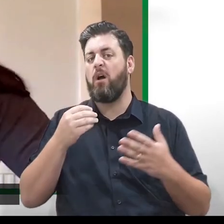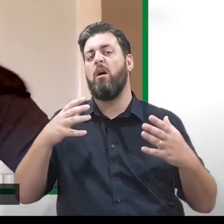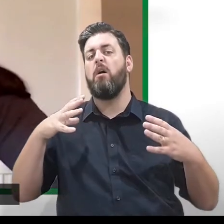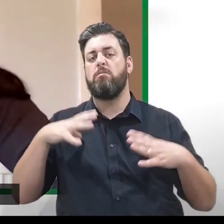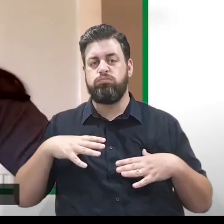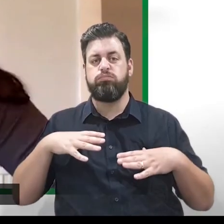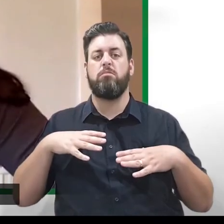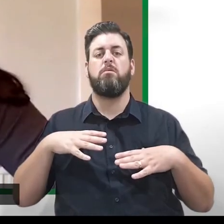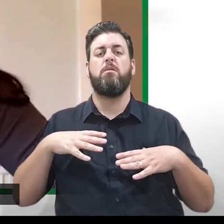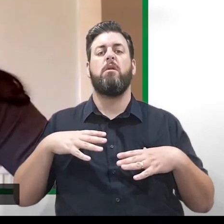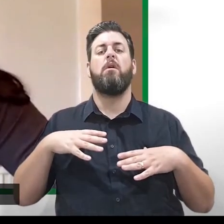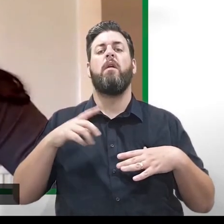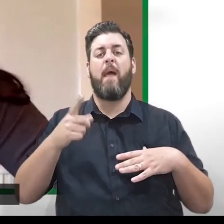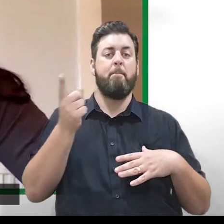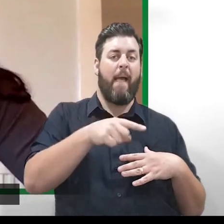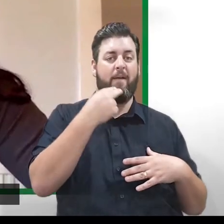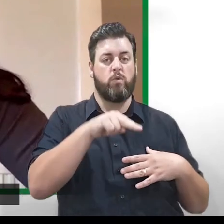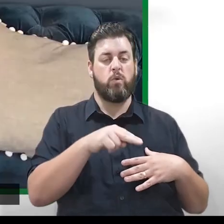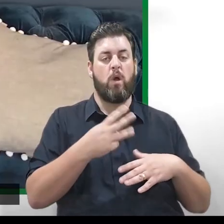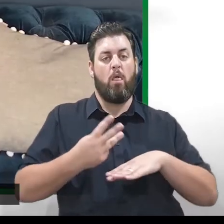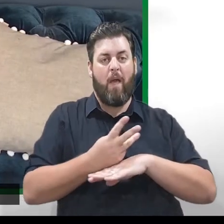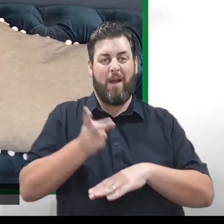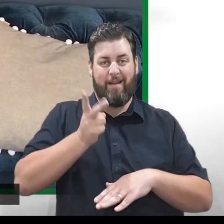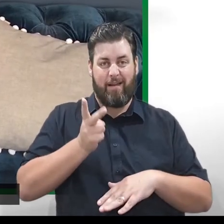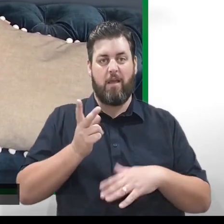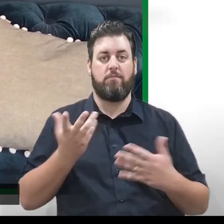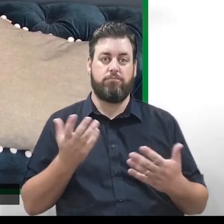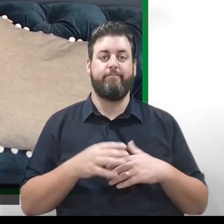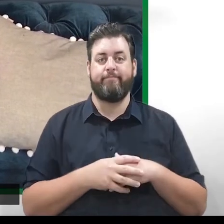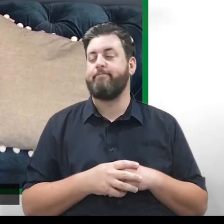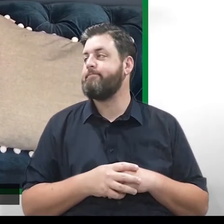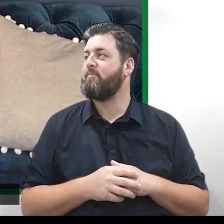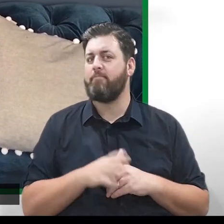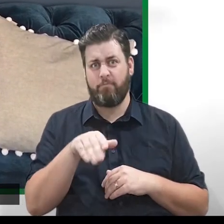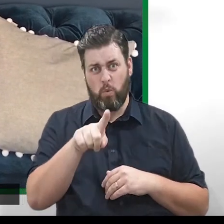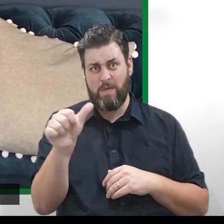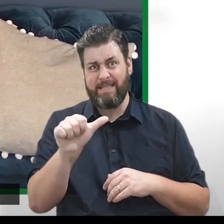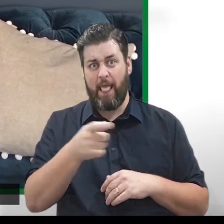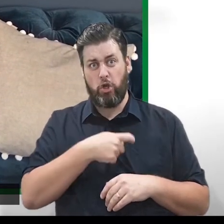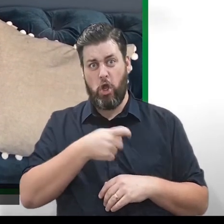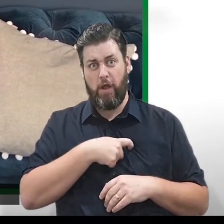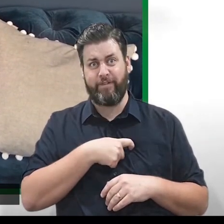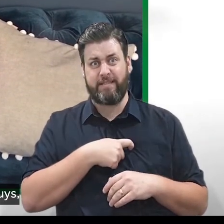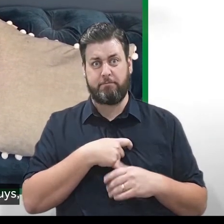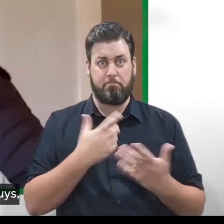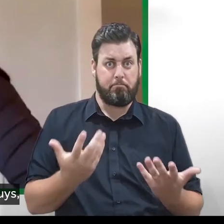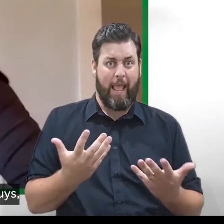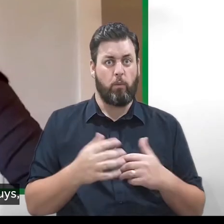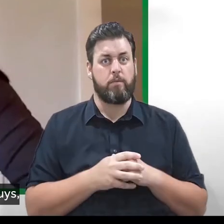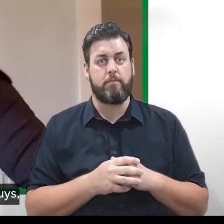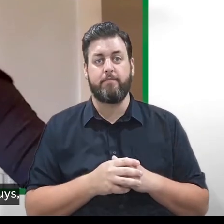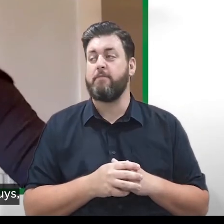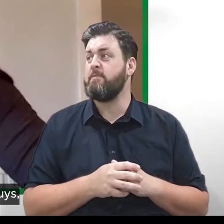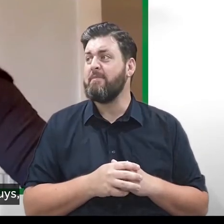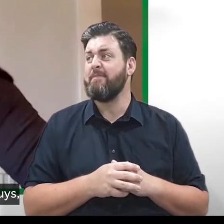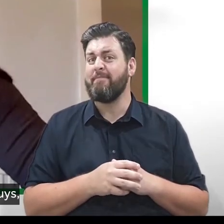I'd go back in and do another three-hour session. Hi, Beth. Did you still get nervous when you were a professional? It is